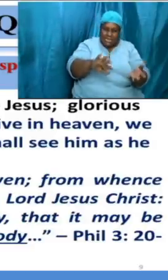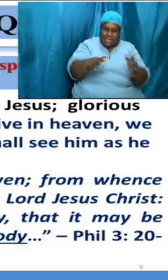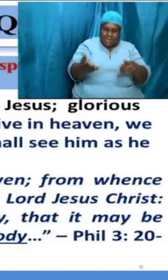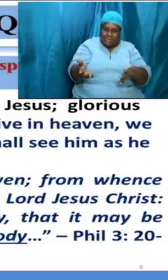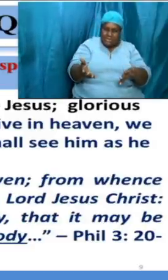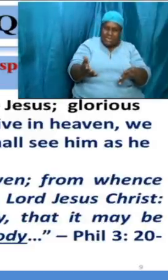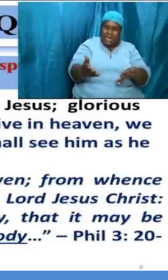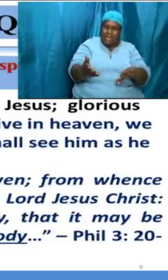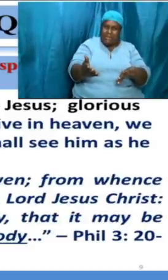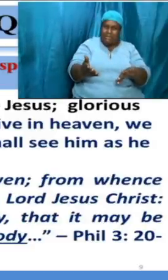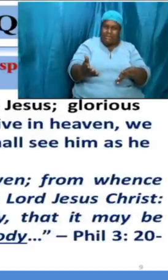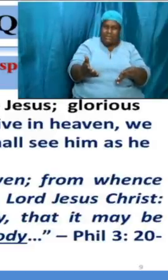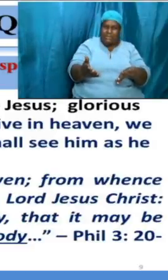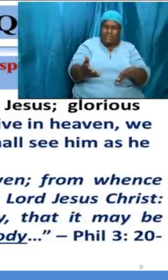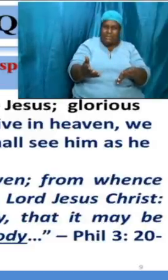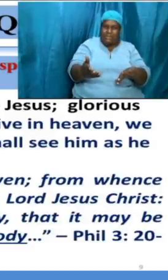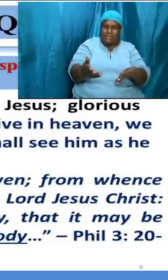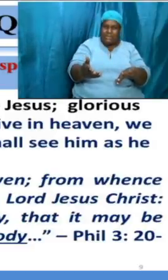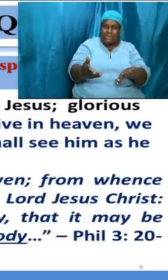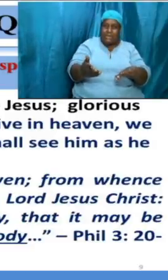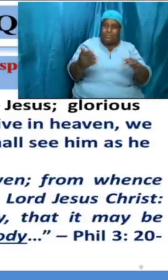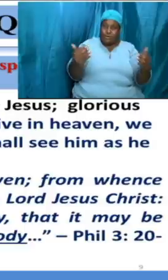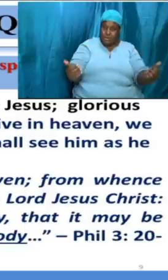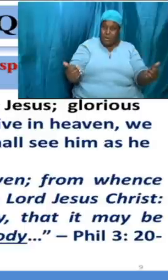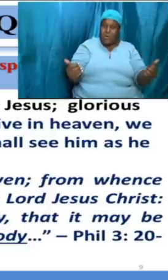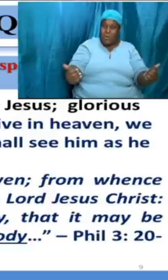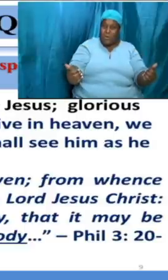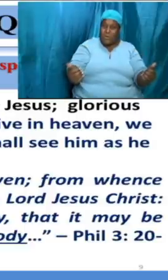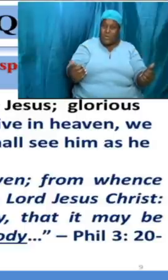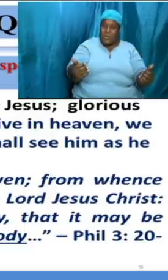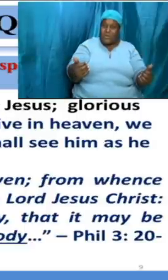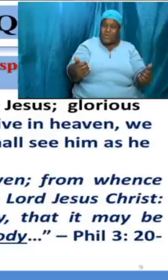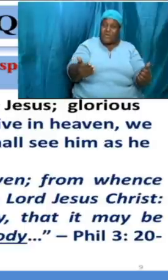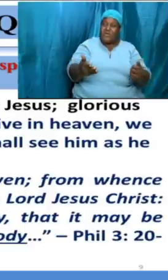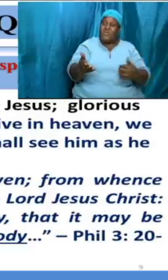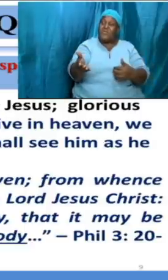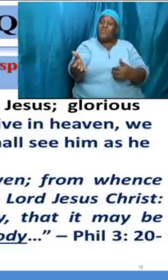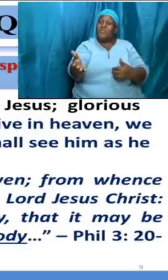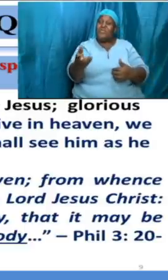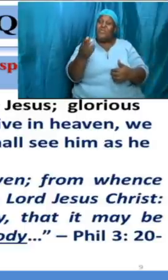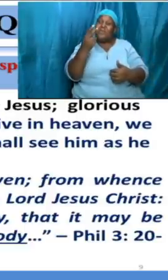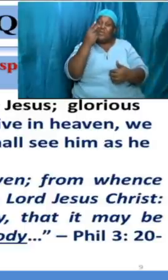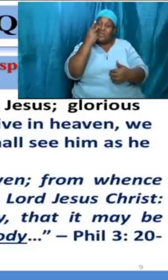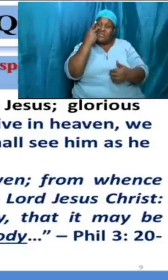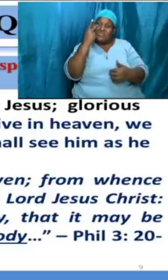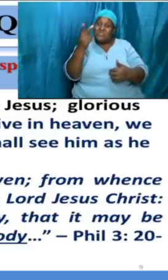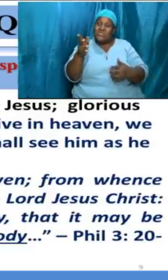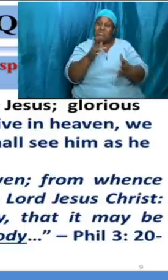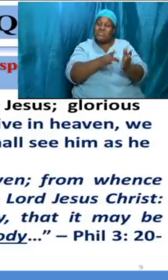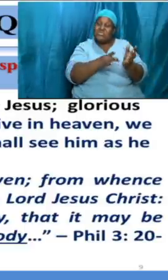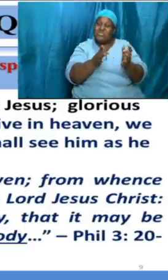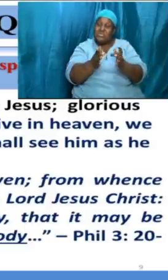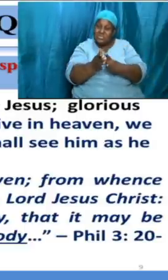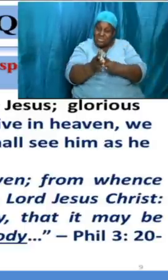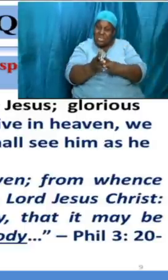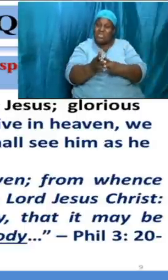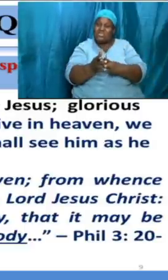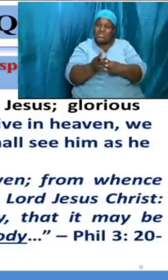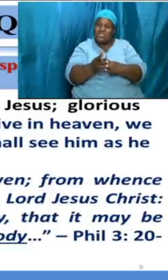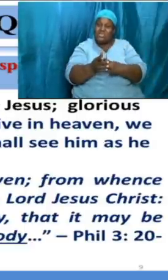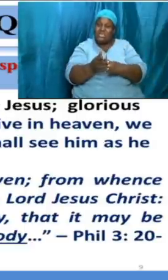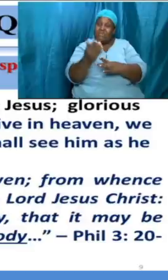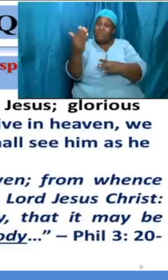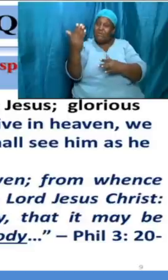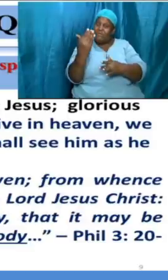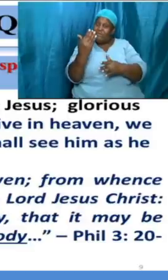are seeing the man the man bodily they are seeing the man directly in front of them and jesus is saying don't be